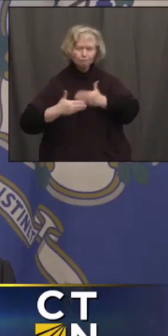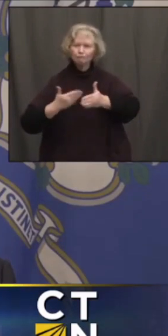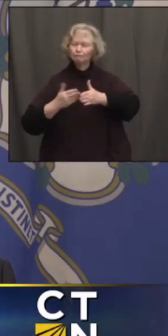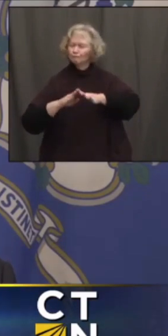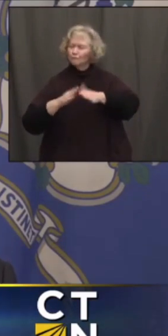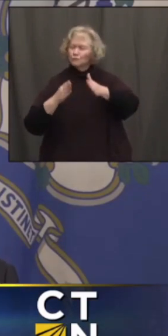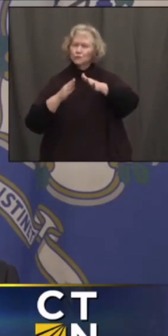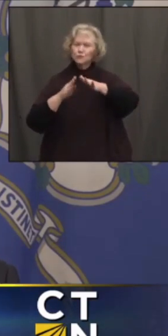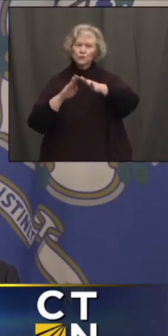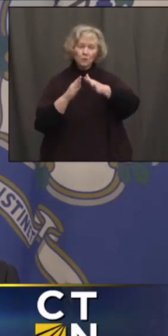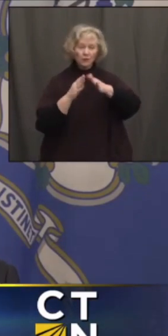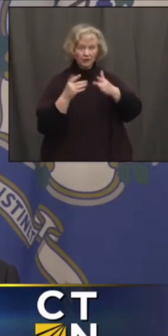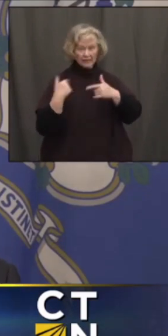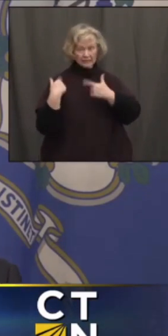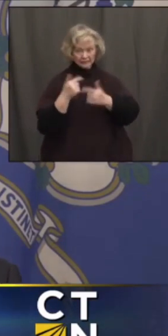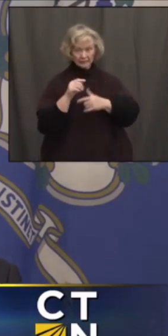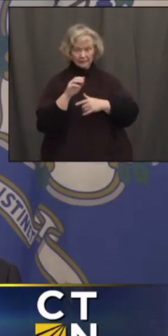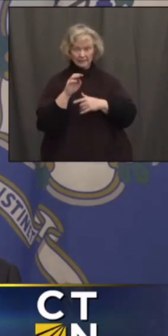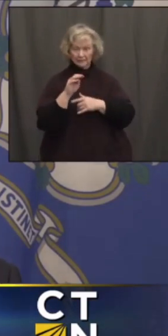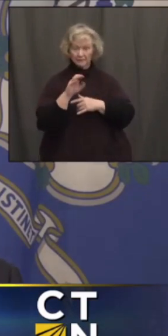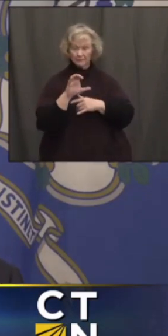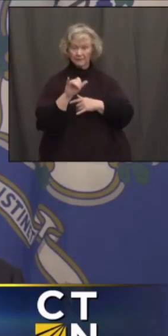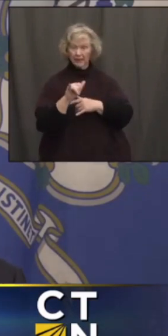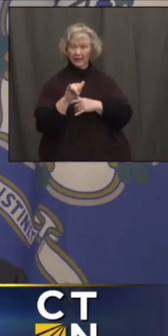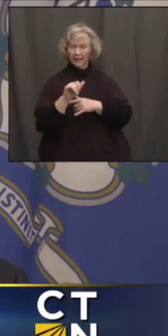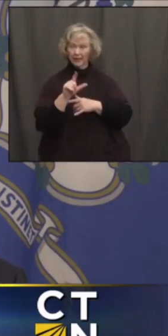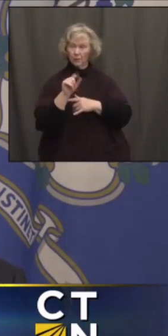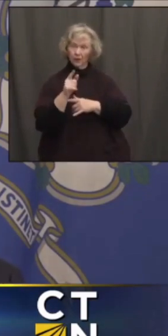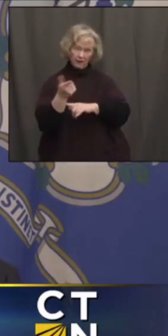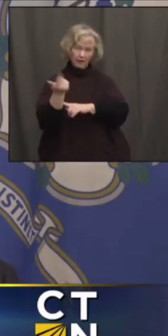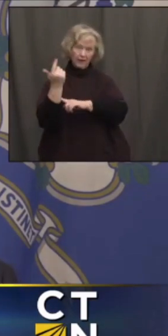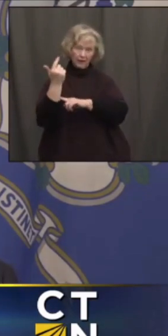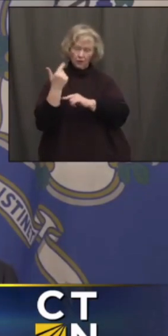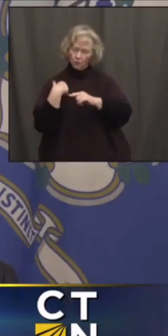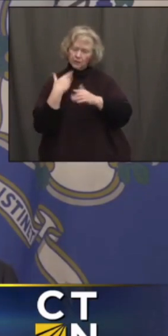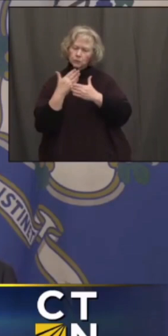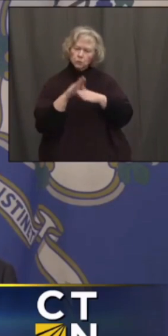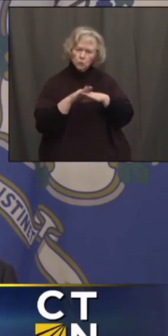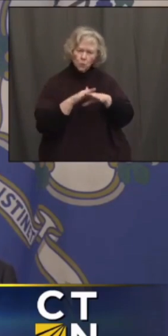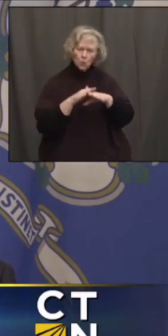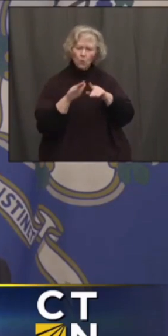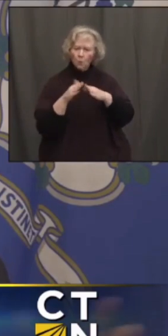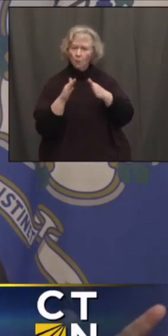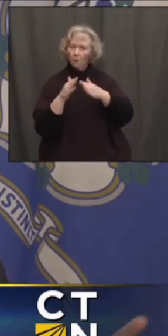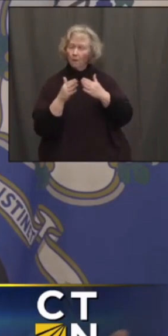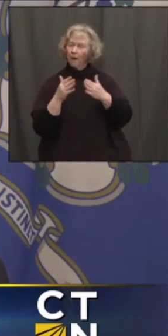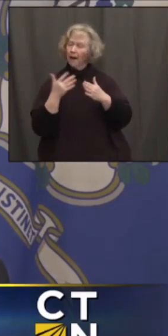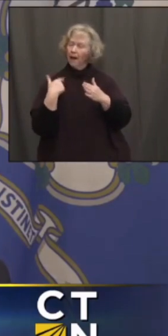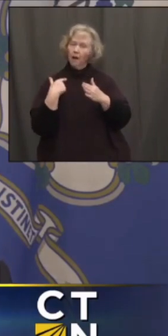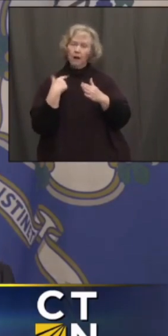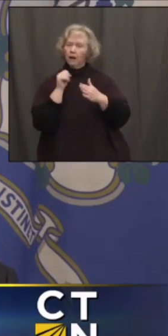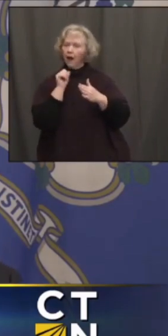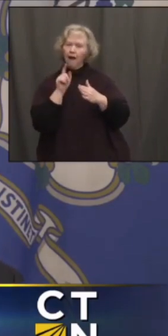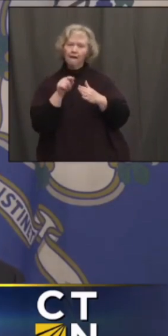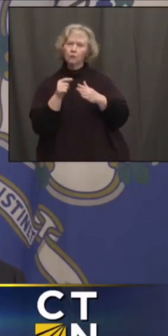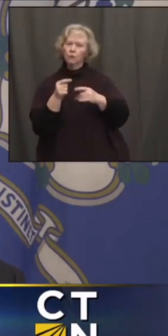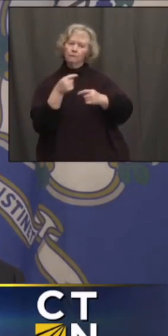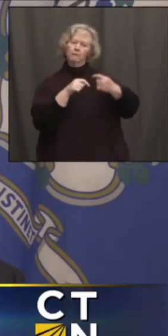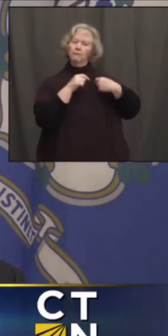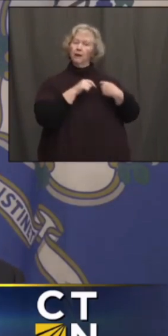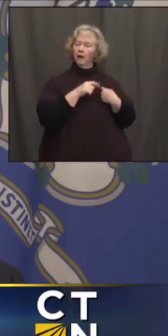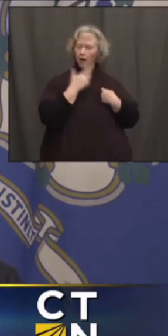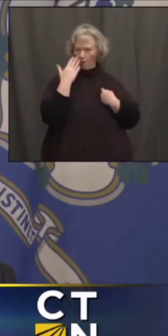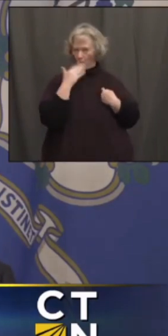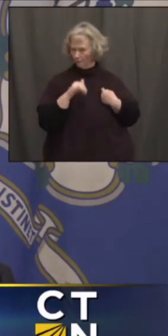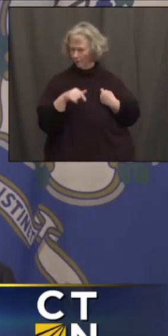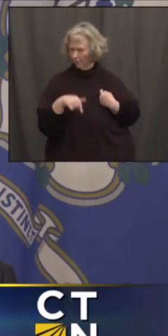reopening since May 20th, and we really haven't had to turn back. I hope to God that we don't have to turn back this time, that